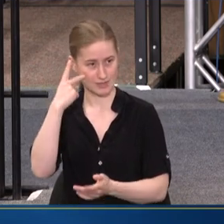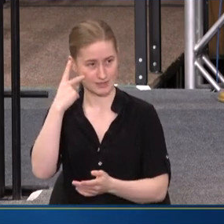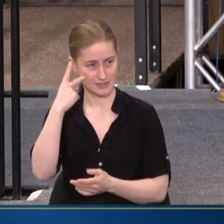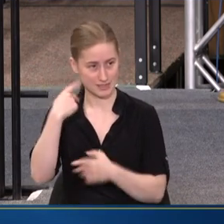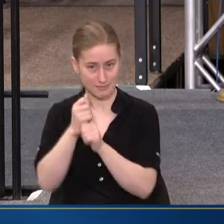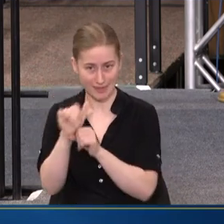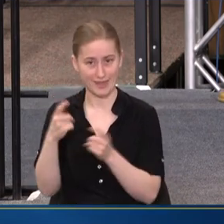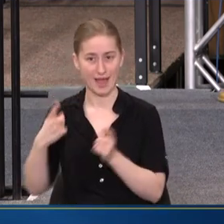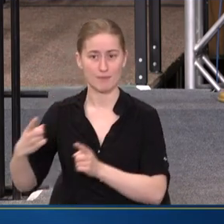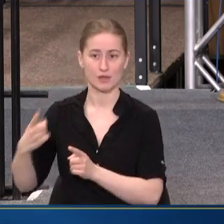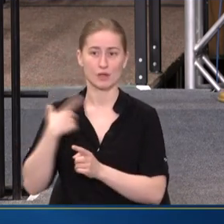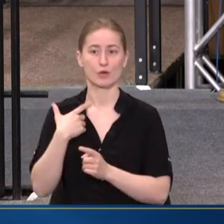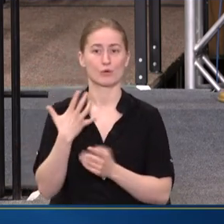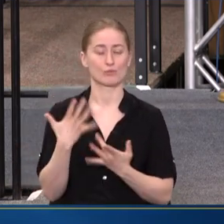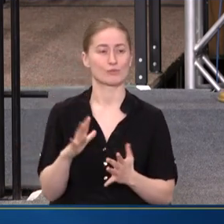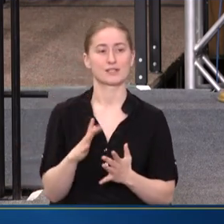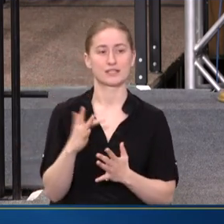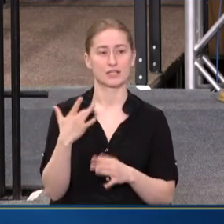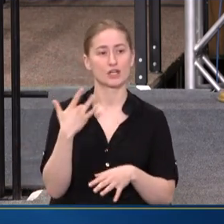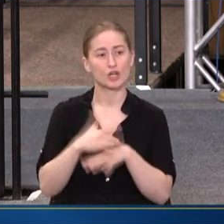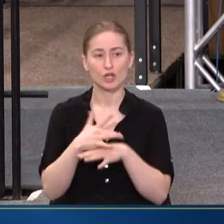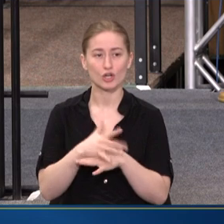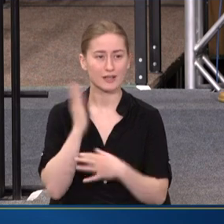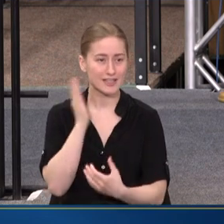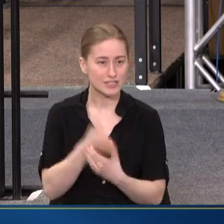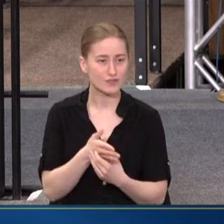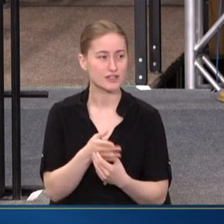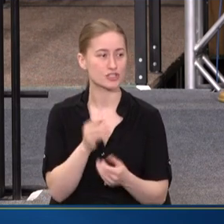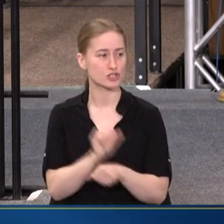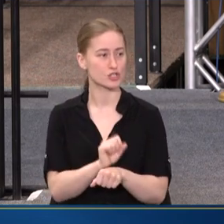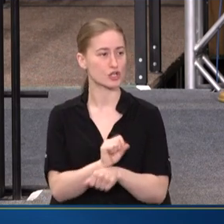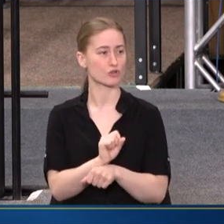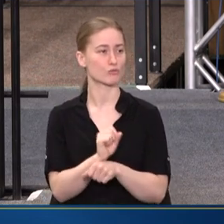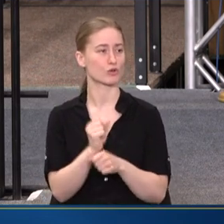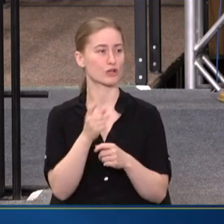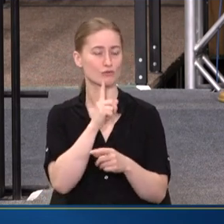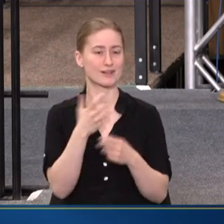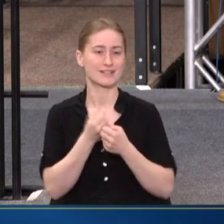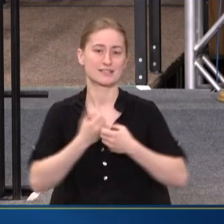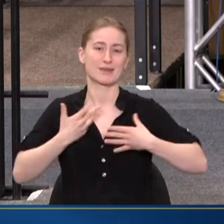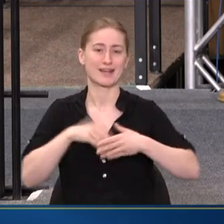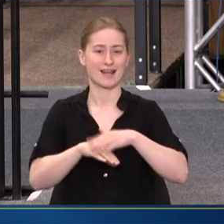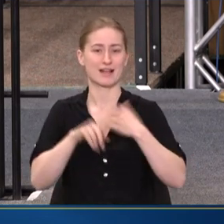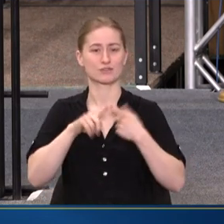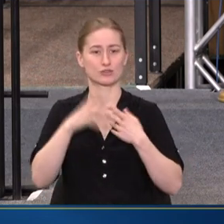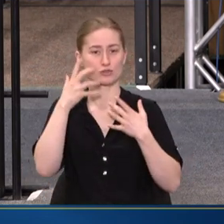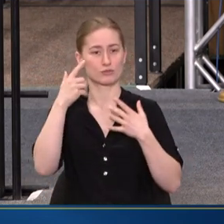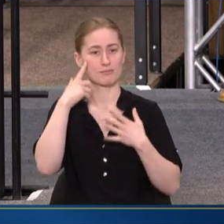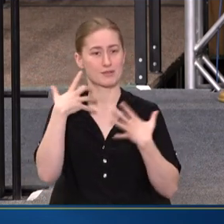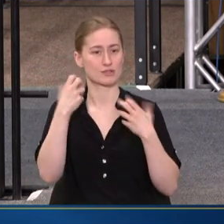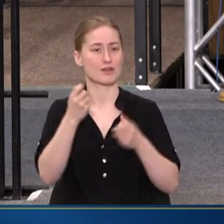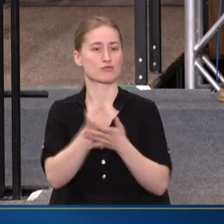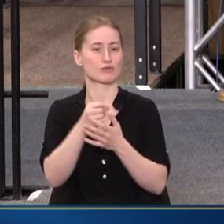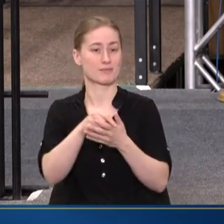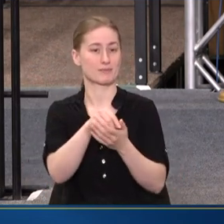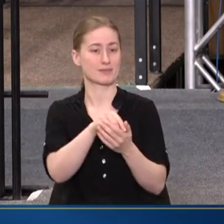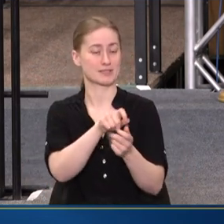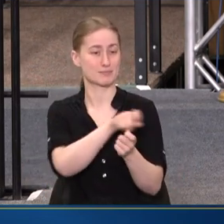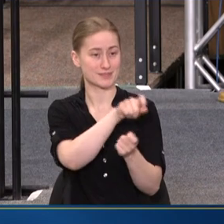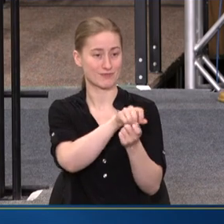THAT HAPPEN. WE DID EARLY INTERVENTION WORK IN EXPANDING ACCESS TO MENTAL HEALTH TREATMENT IN SCHOOLS,